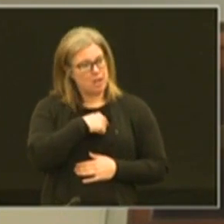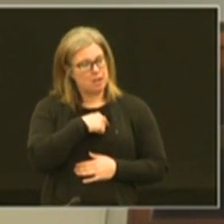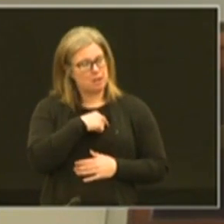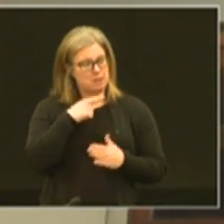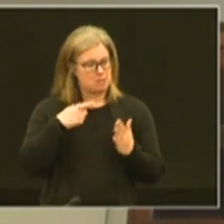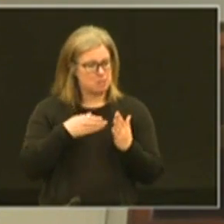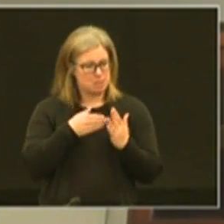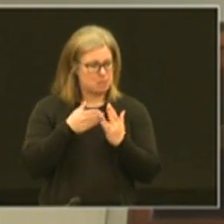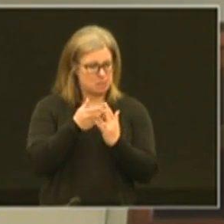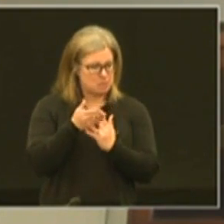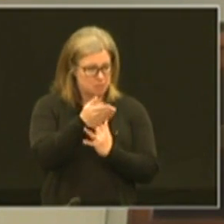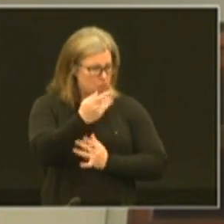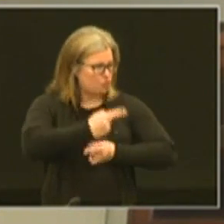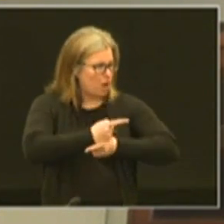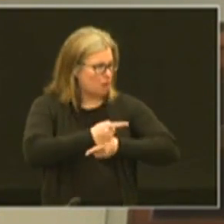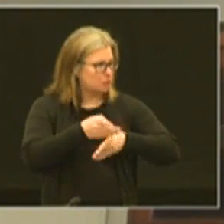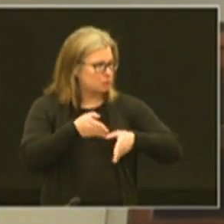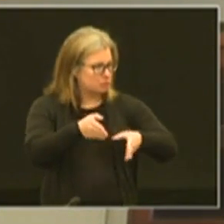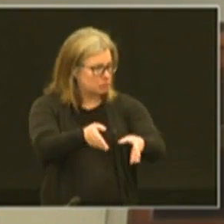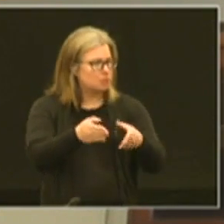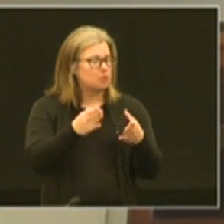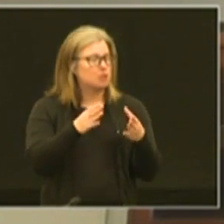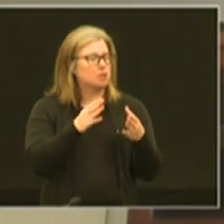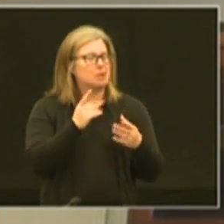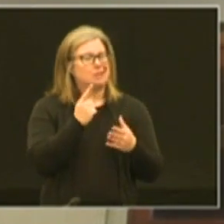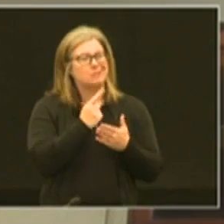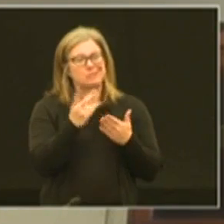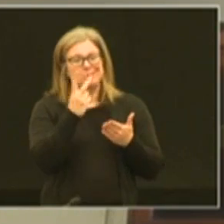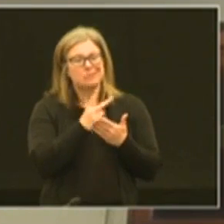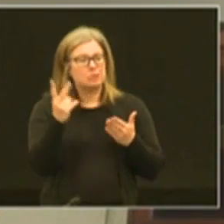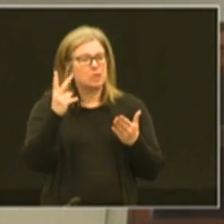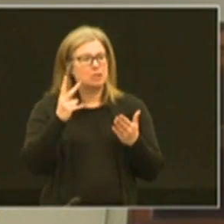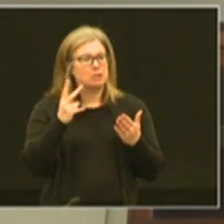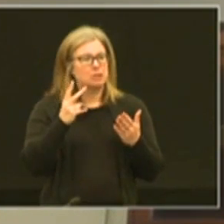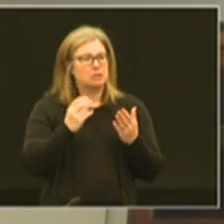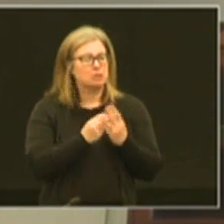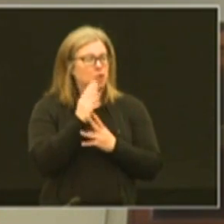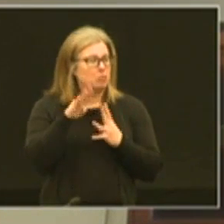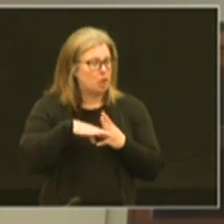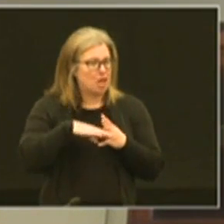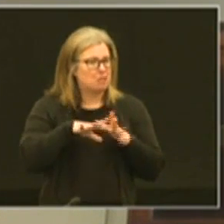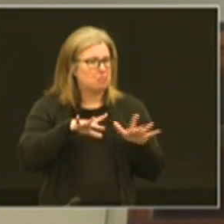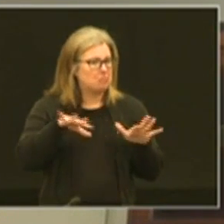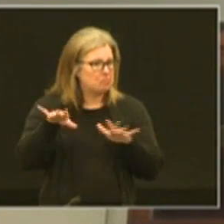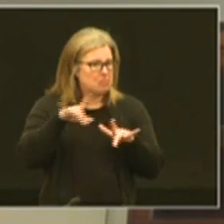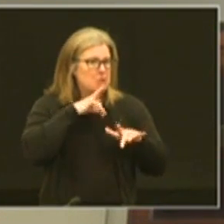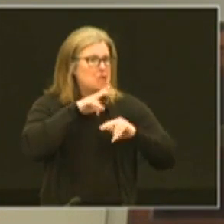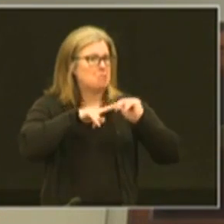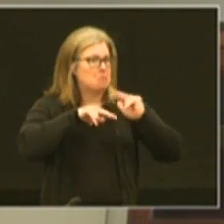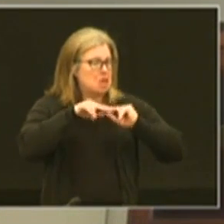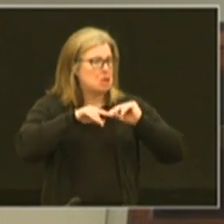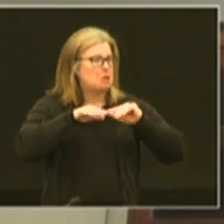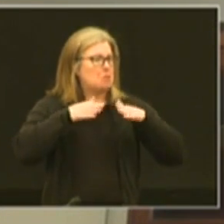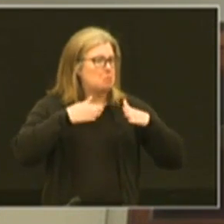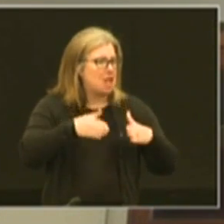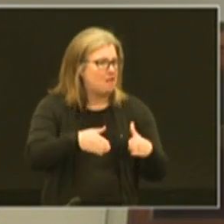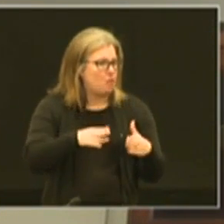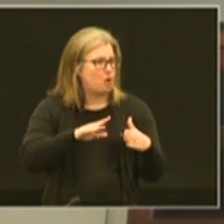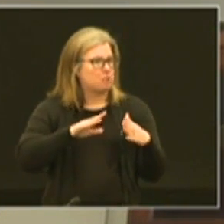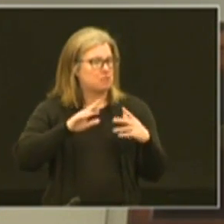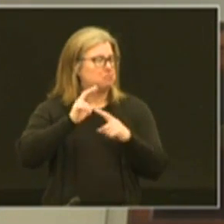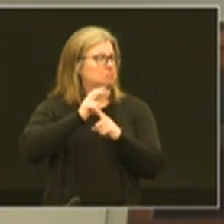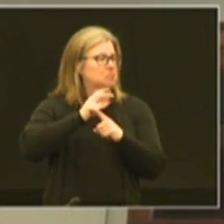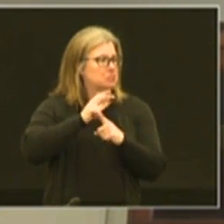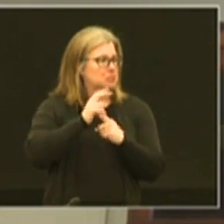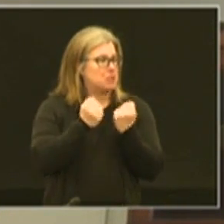navigated the right course which was let's take a couple of weeks and spring break and really build a platform that is second to